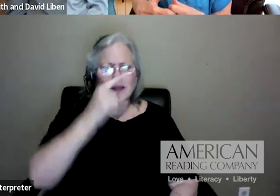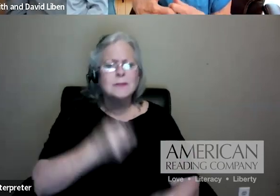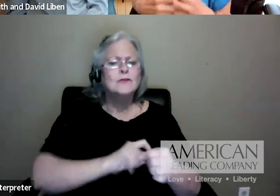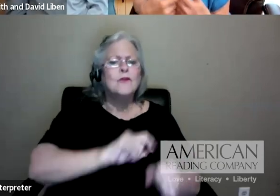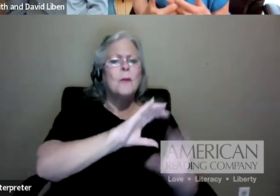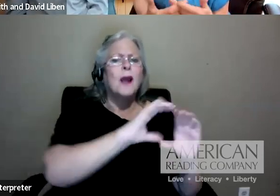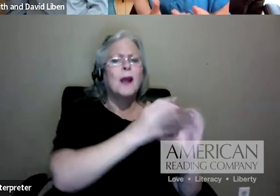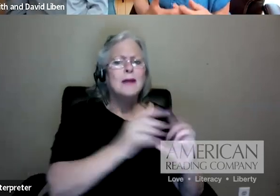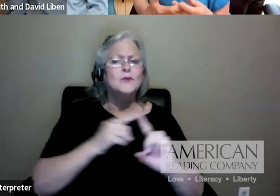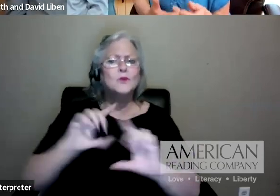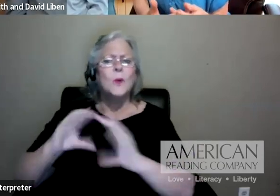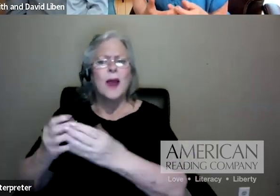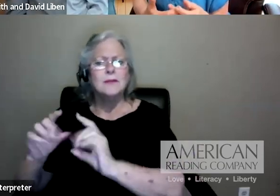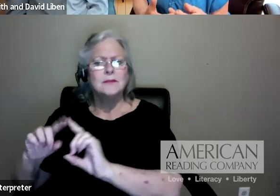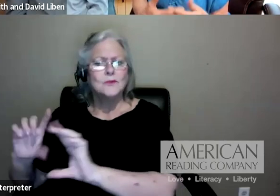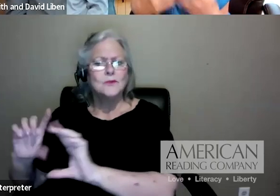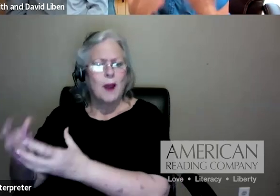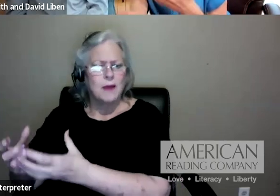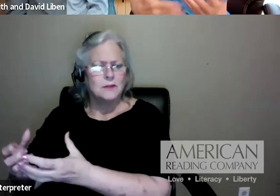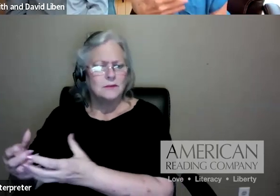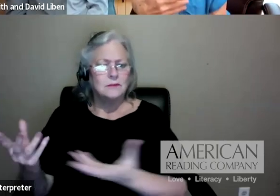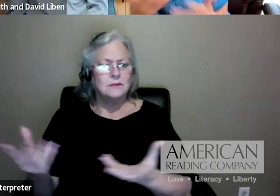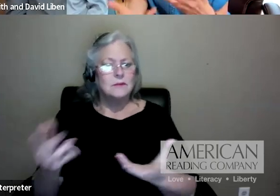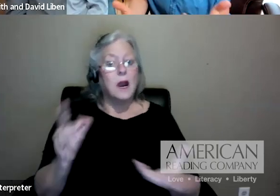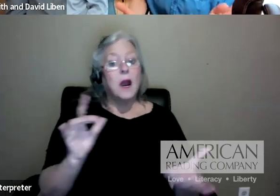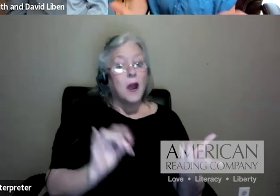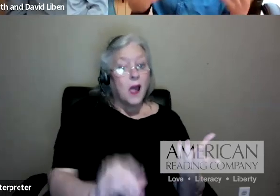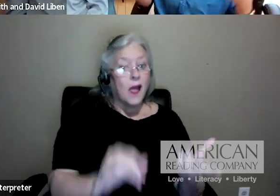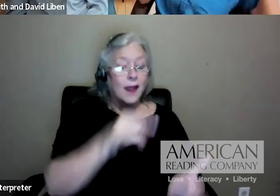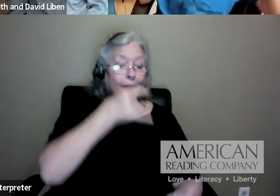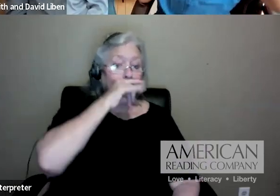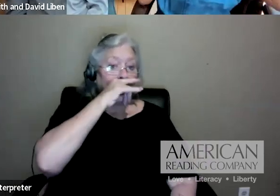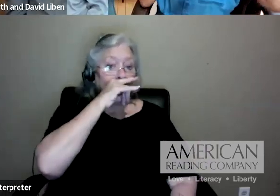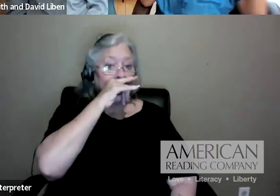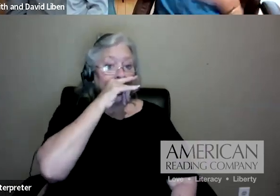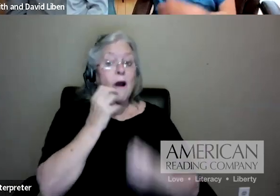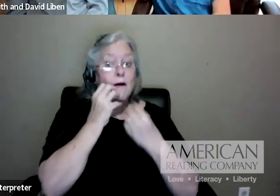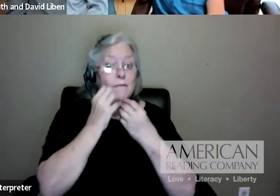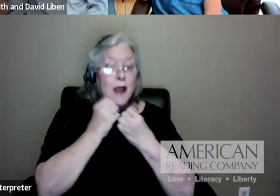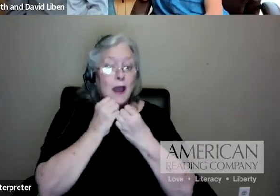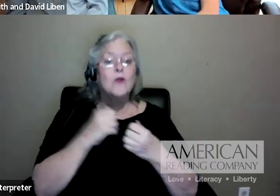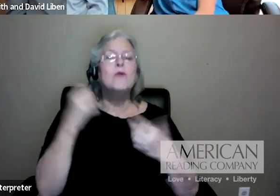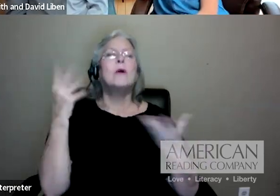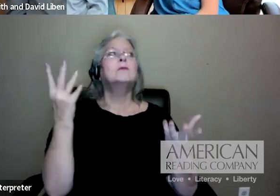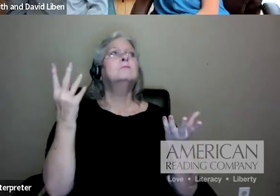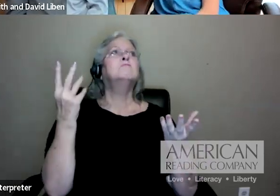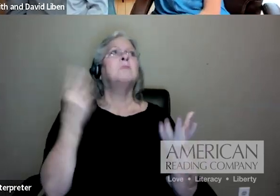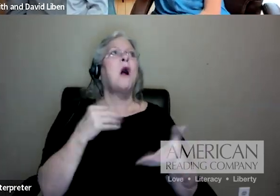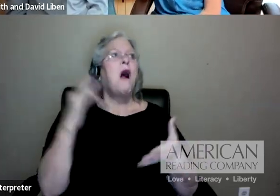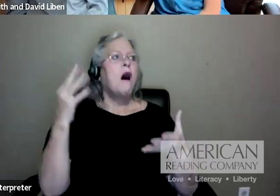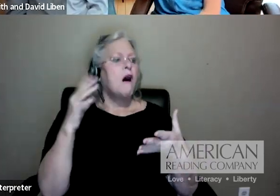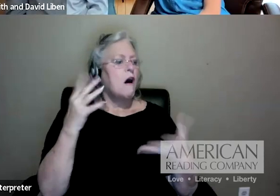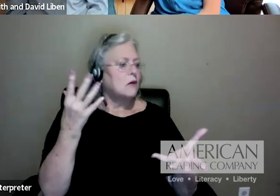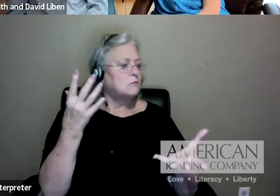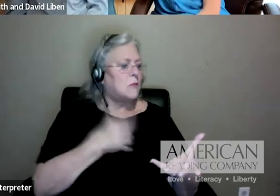exchange and kids who value, you know, arguing and thinking and talking. And it builds, it builds confidence in your